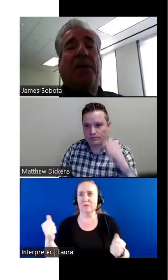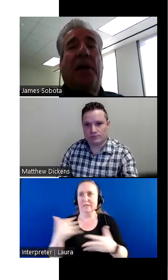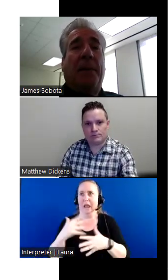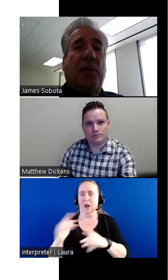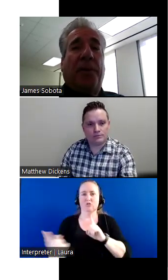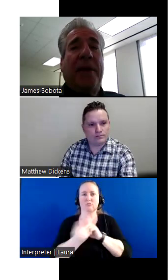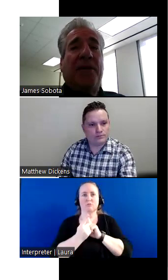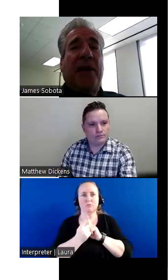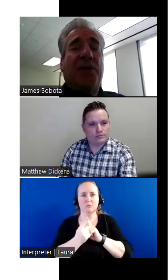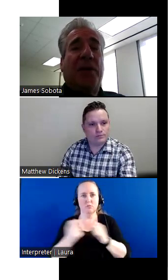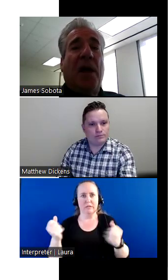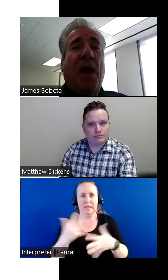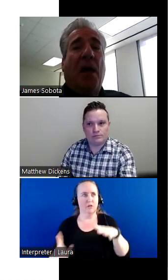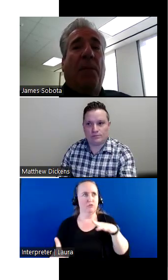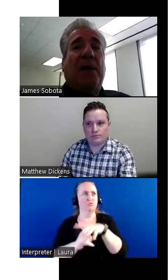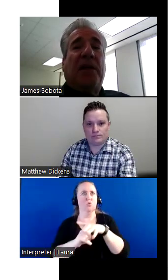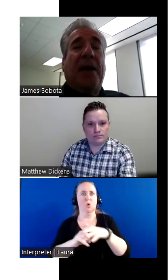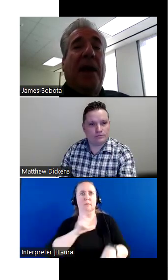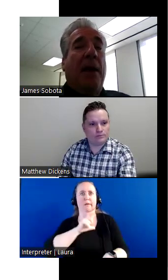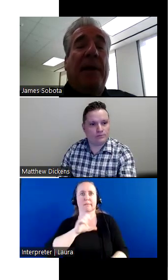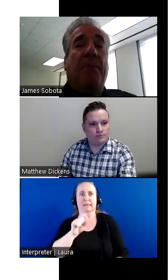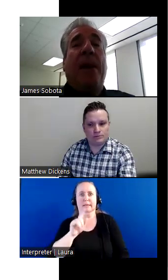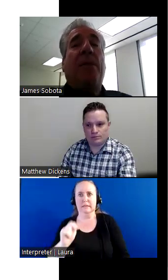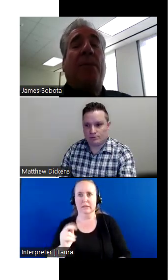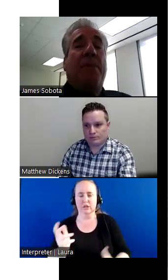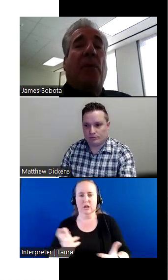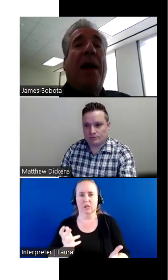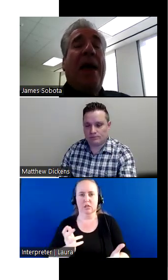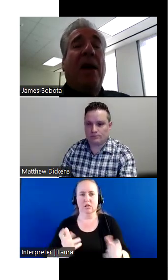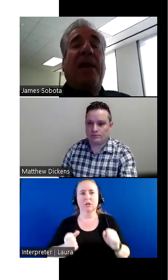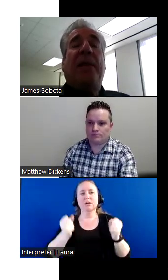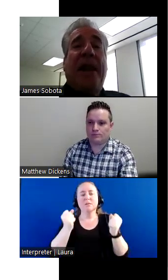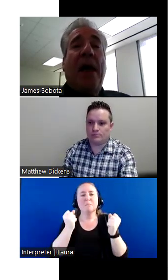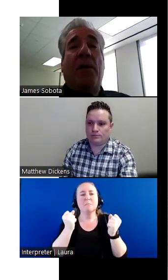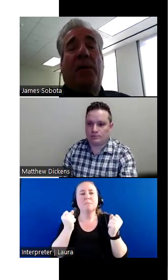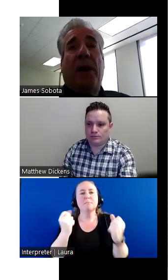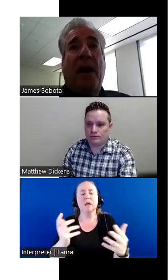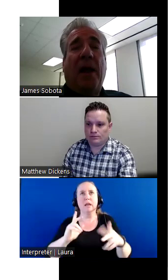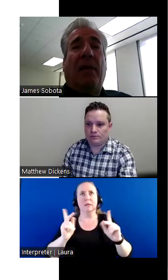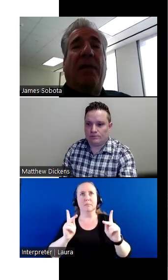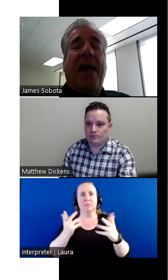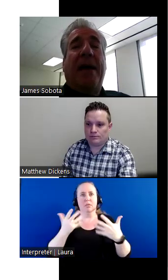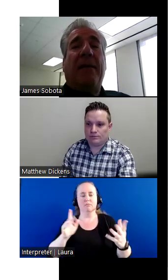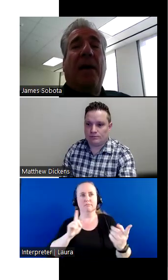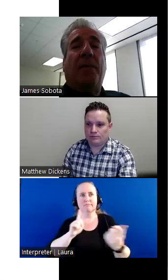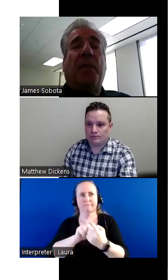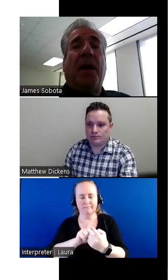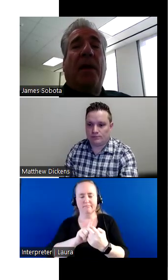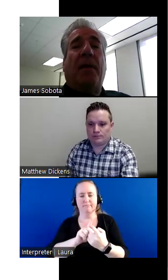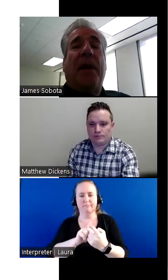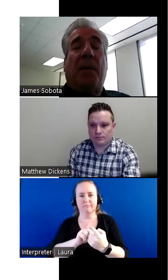scared to come to a police station because they, and many people have encountered that